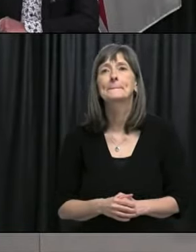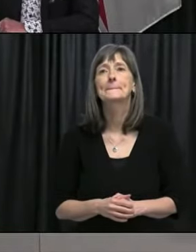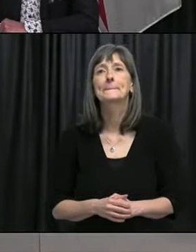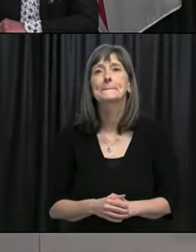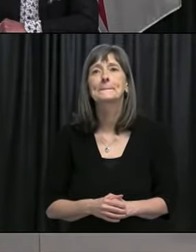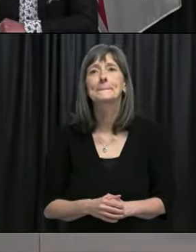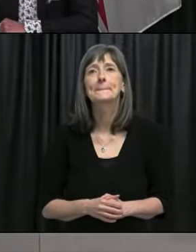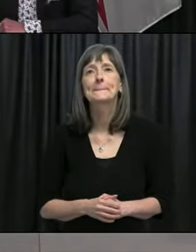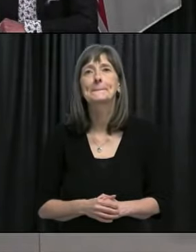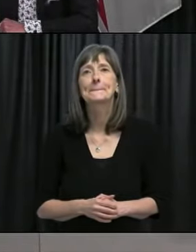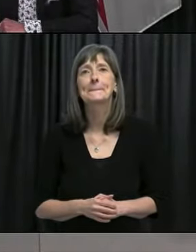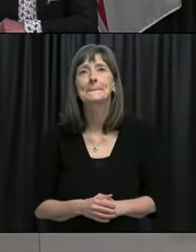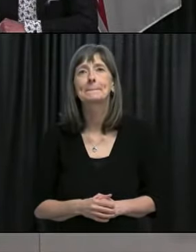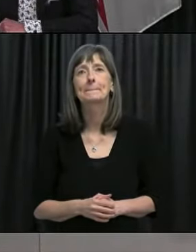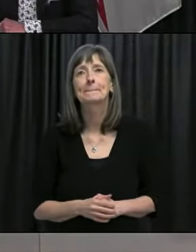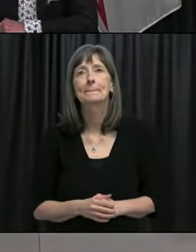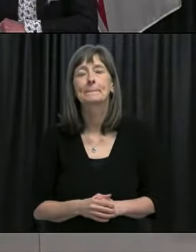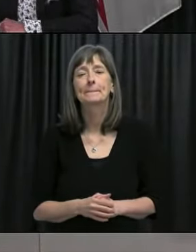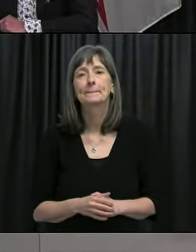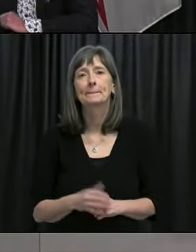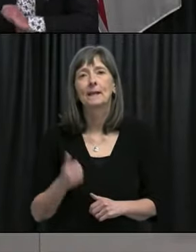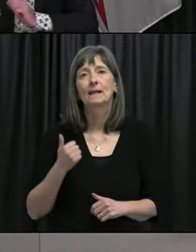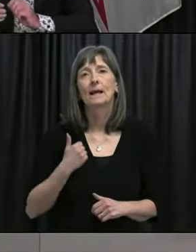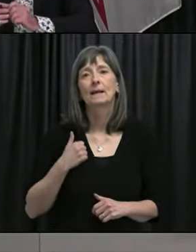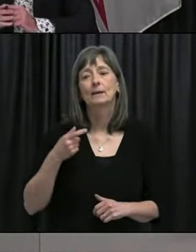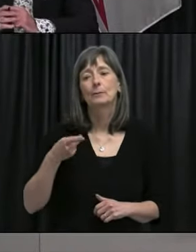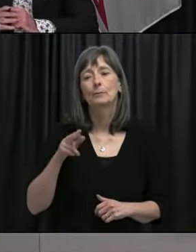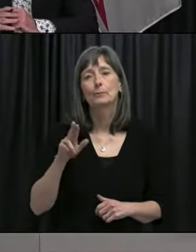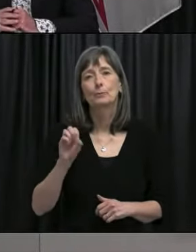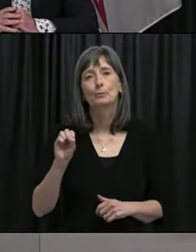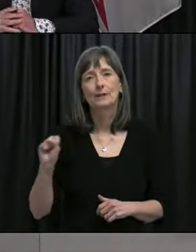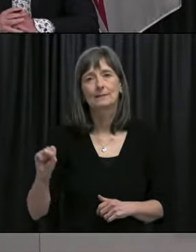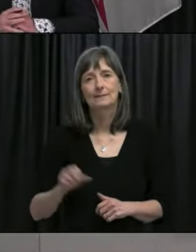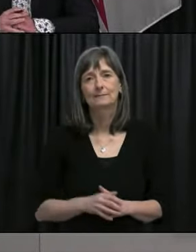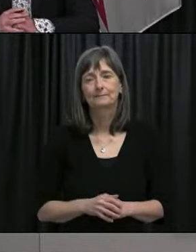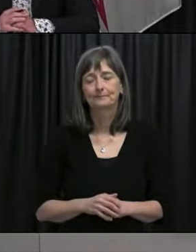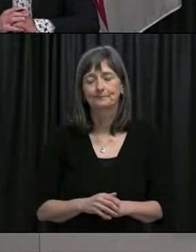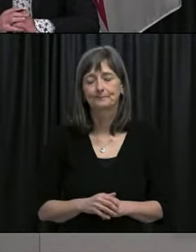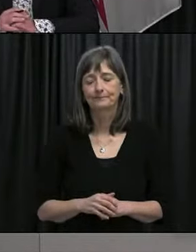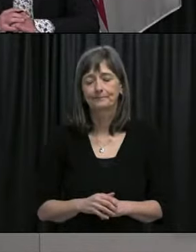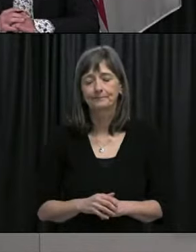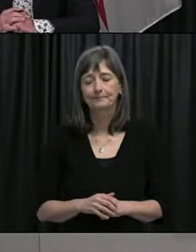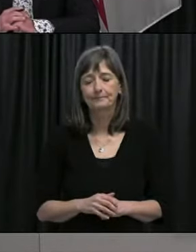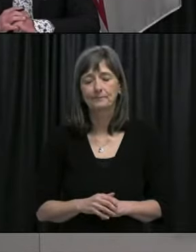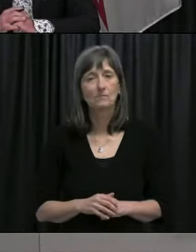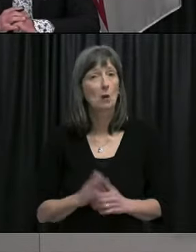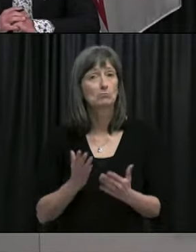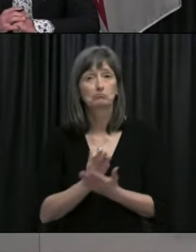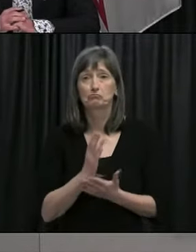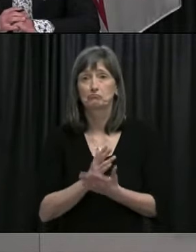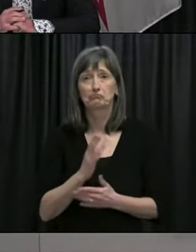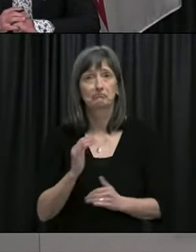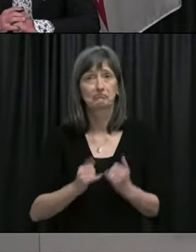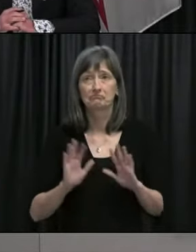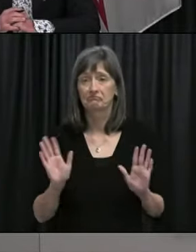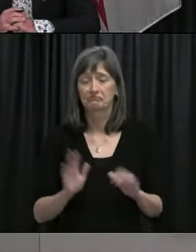Our next questions are from Sarah Smelly with the Canadian Press. Please go ahead. I'm okay, thank you.